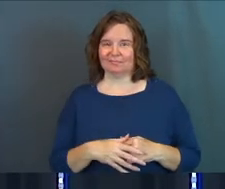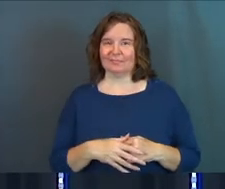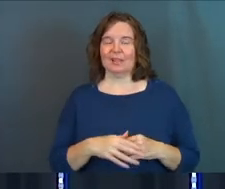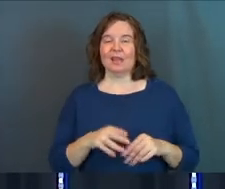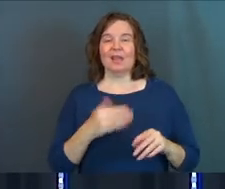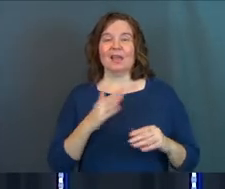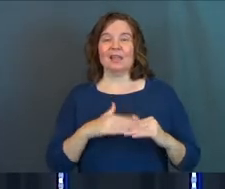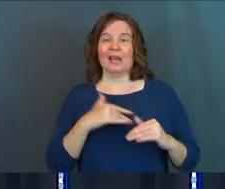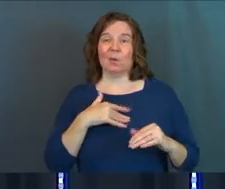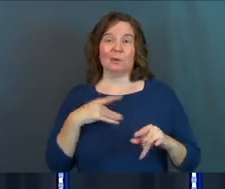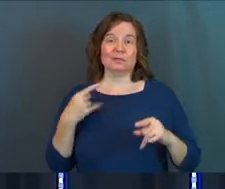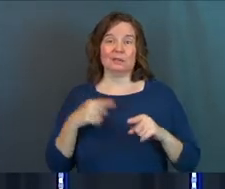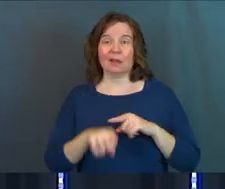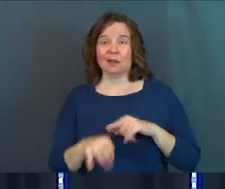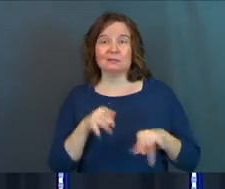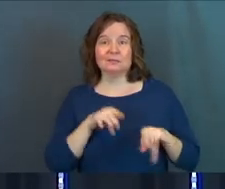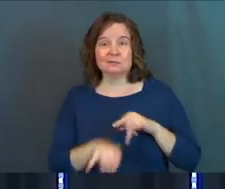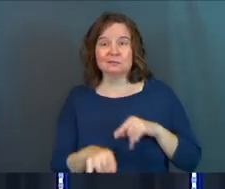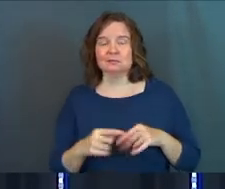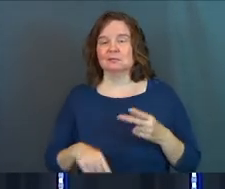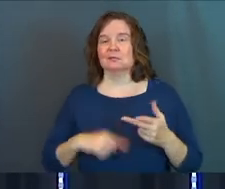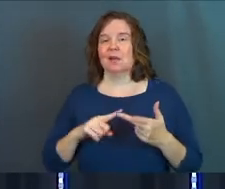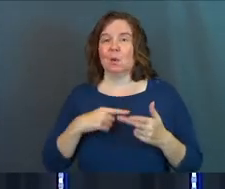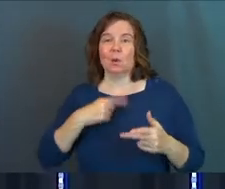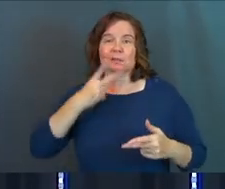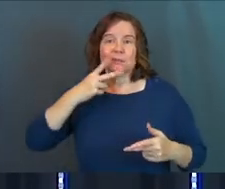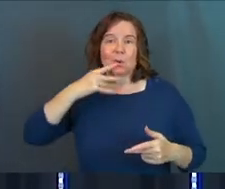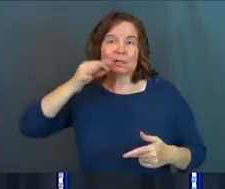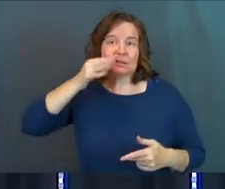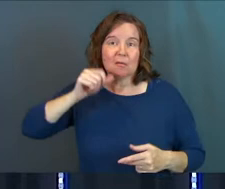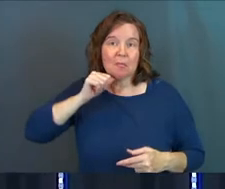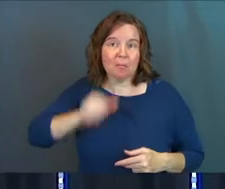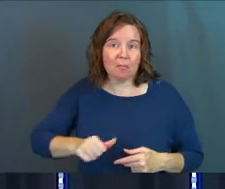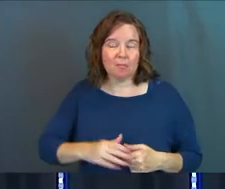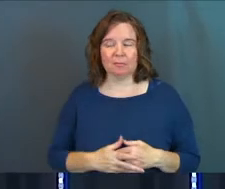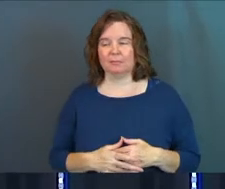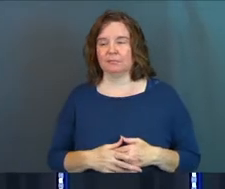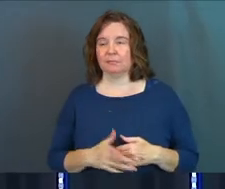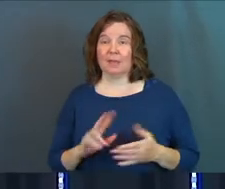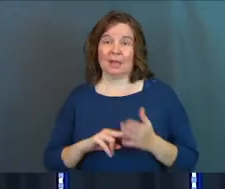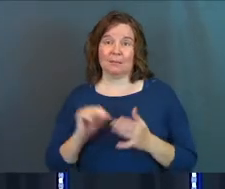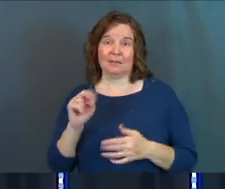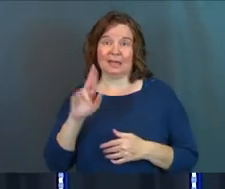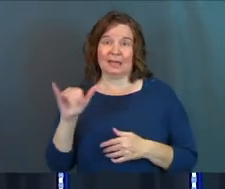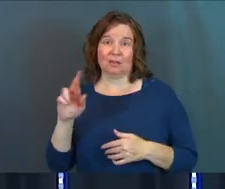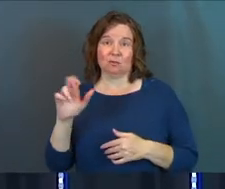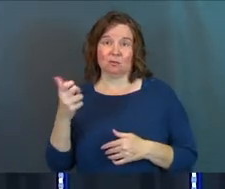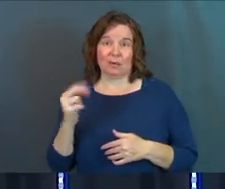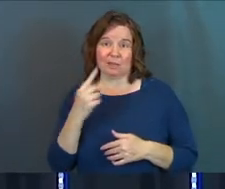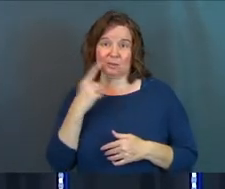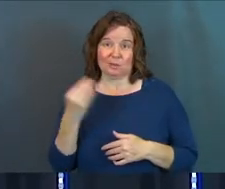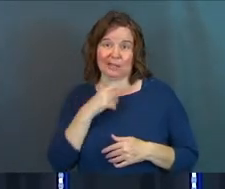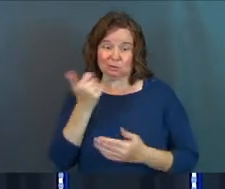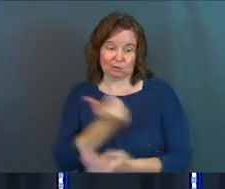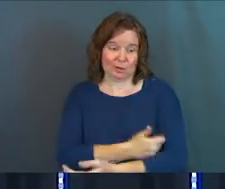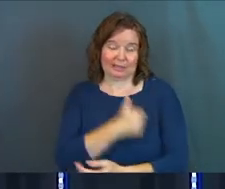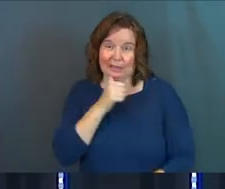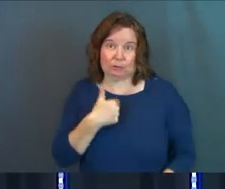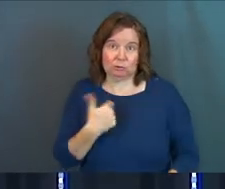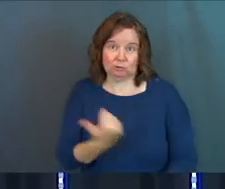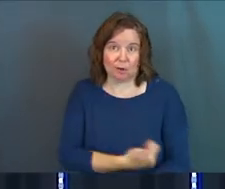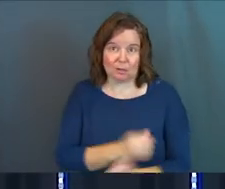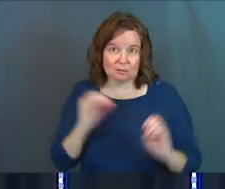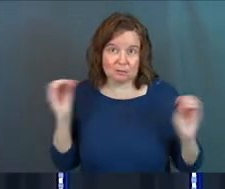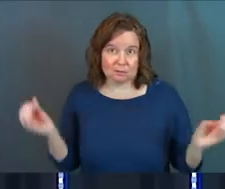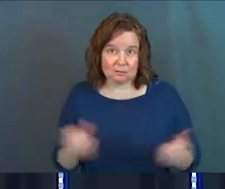At least I wasn't cussing. At least I wasn't smoking cigarettes. I mean, Nancy Reagan told us not to do drugs, and I didn't do